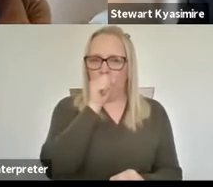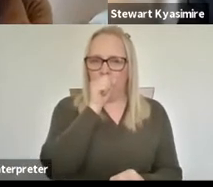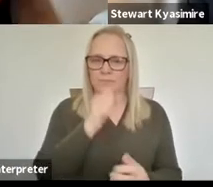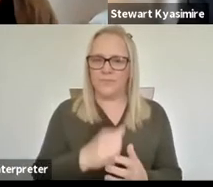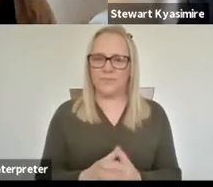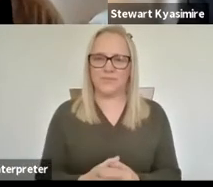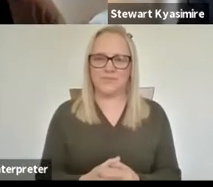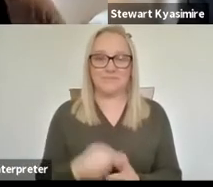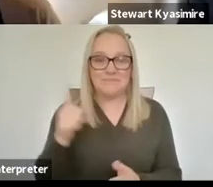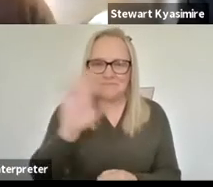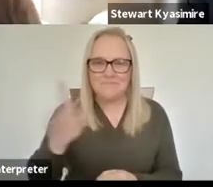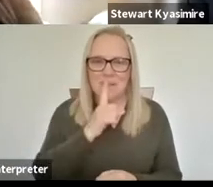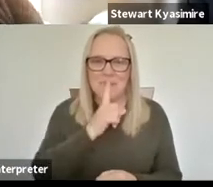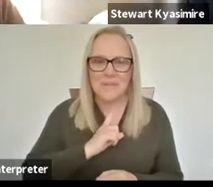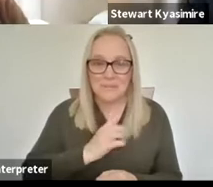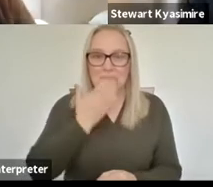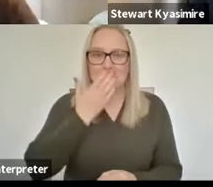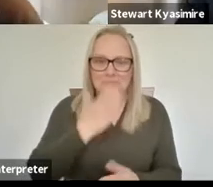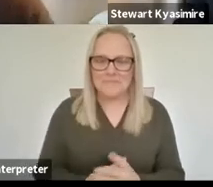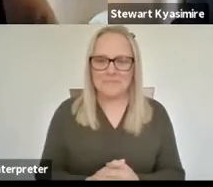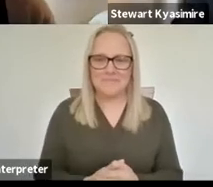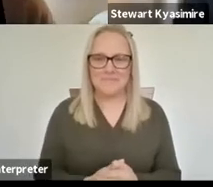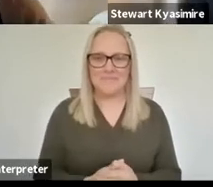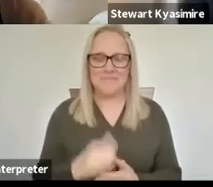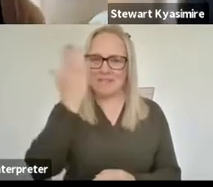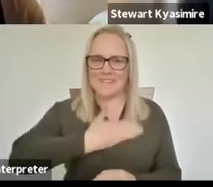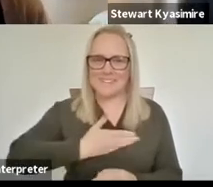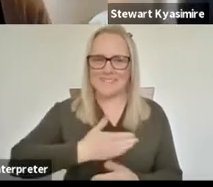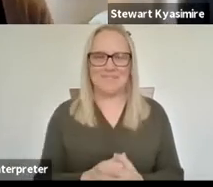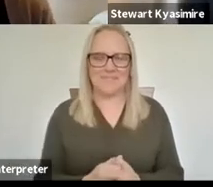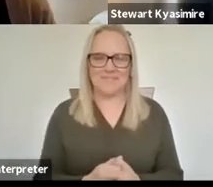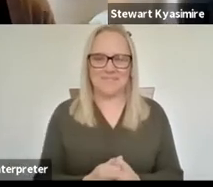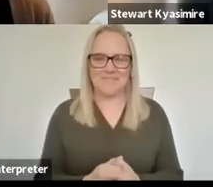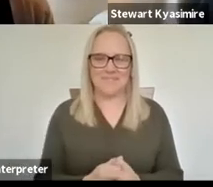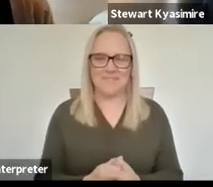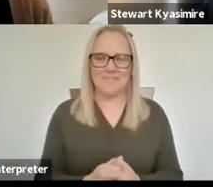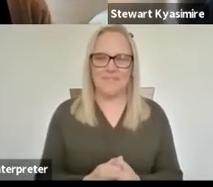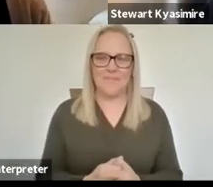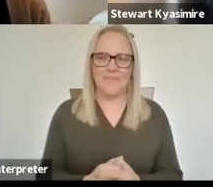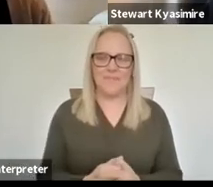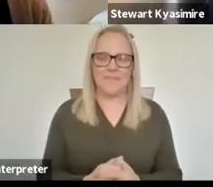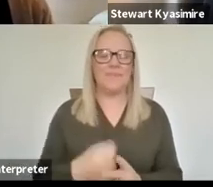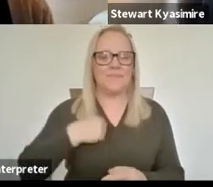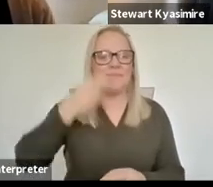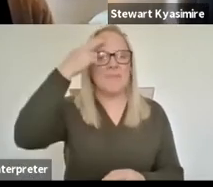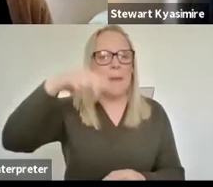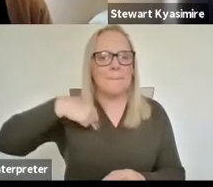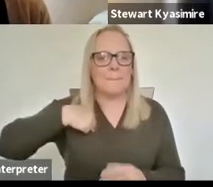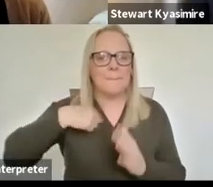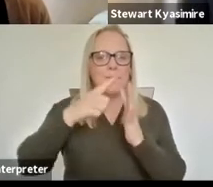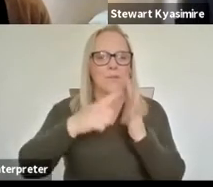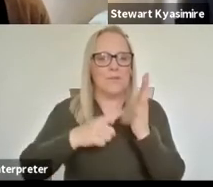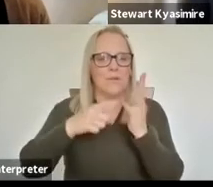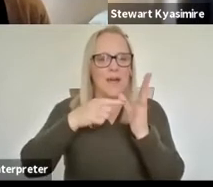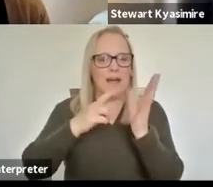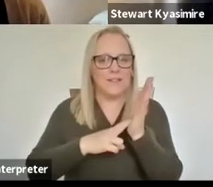Hello, have you got your microphone on? Sorry about that. Very good. So yes, my name is Juan Cruz and